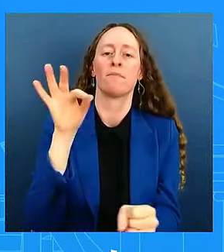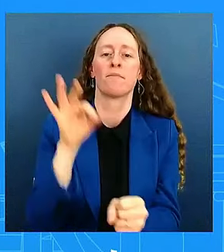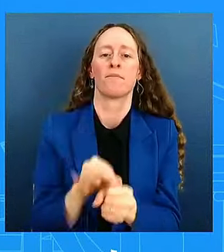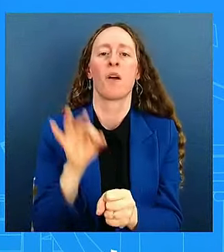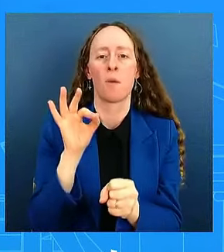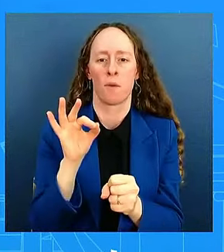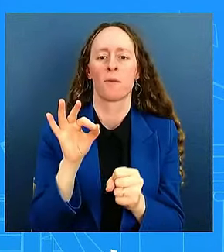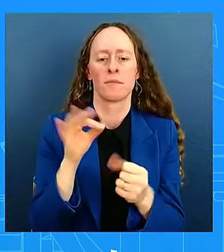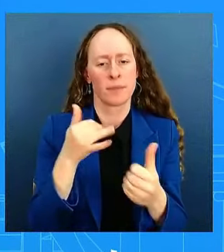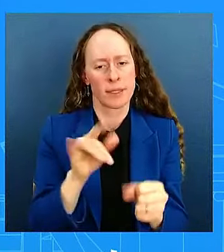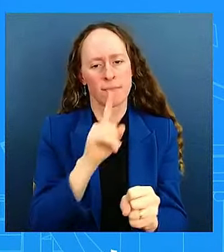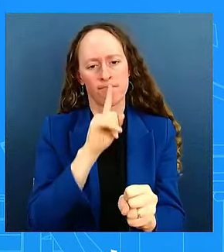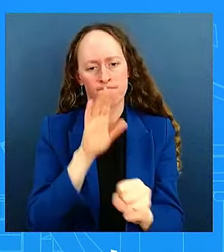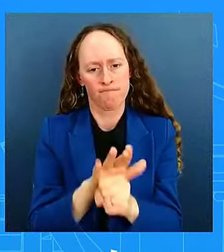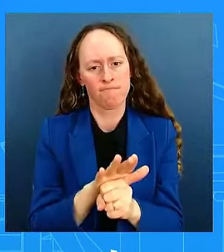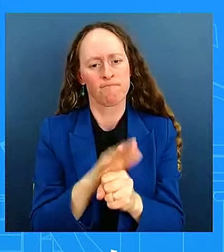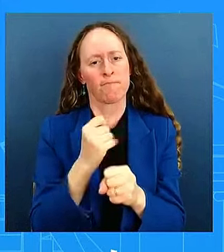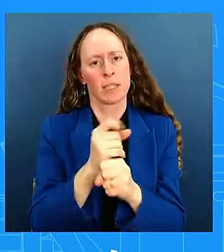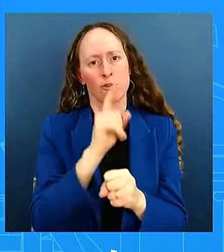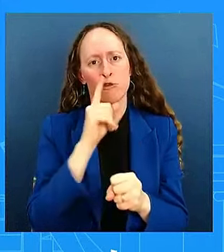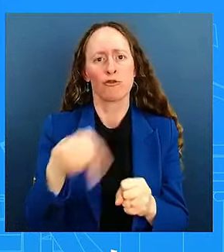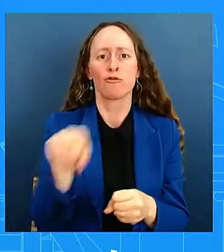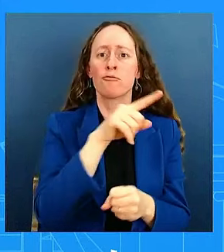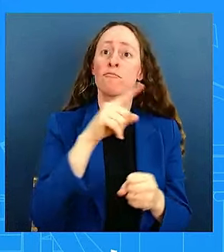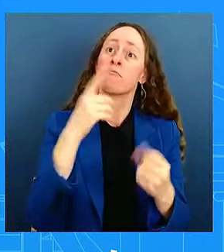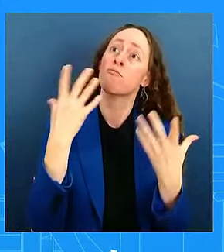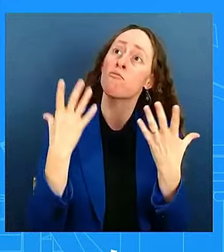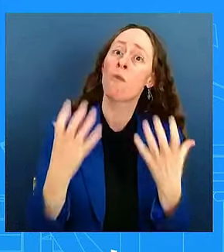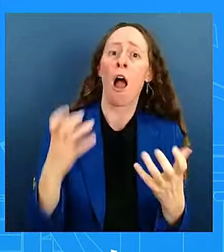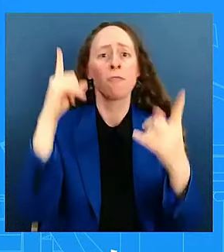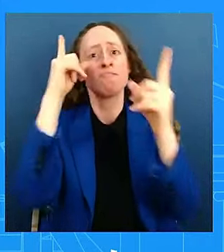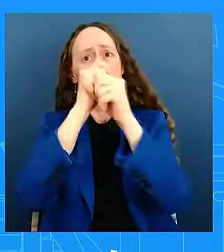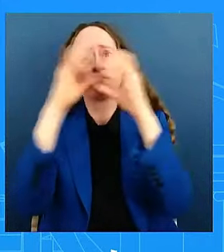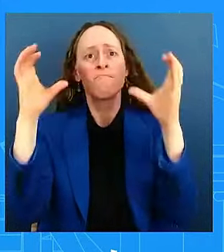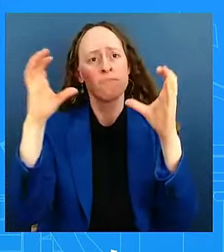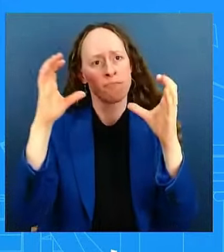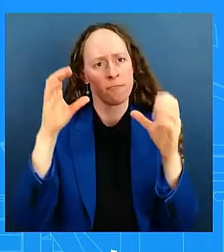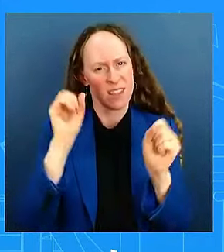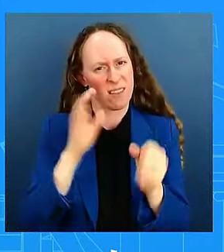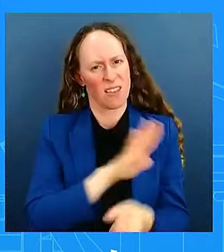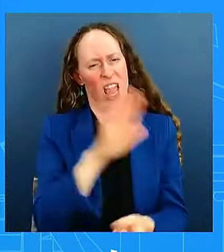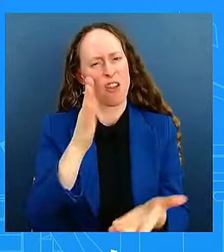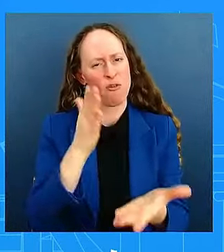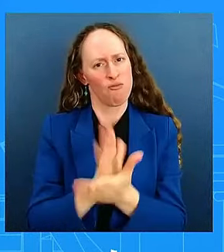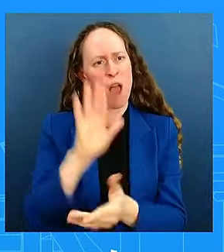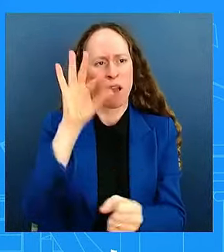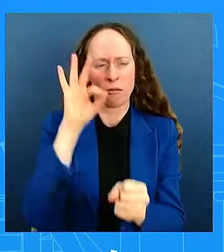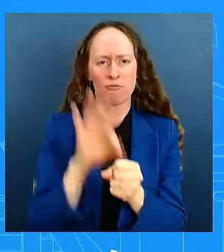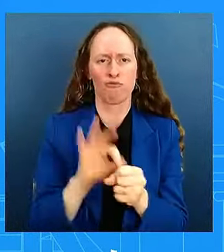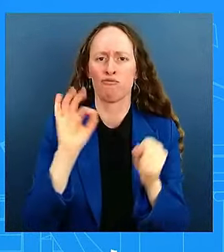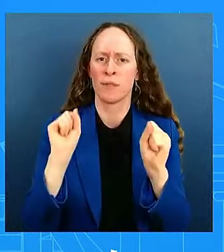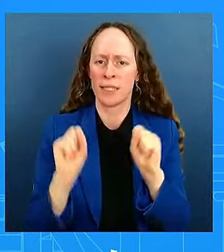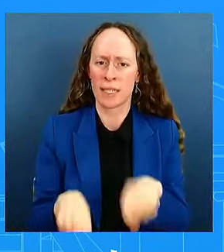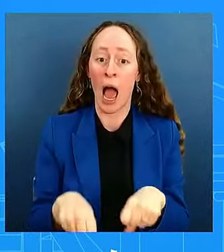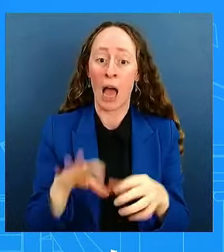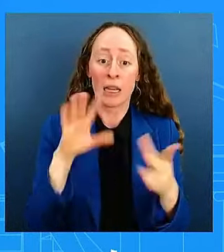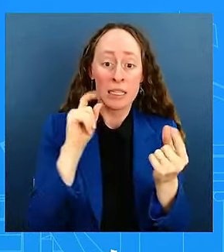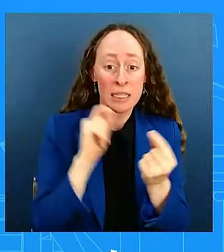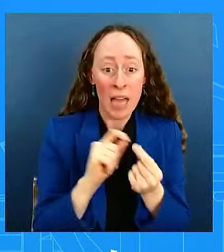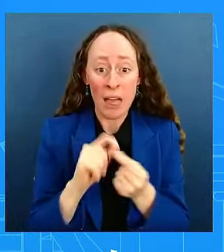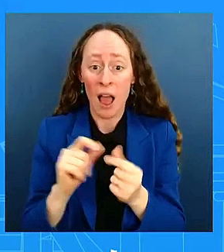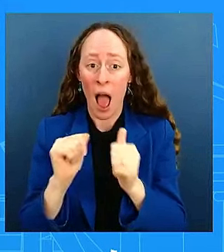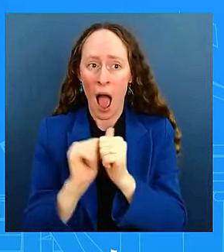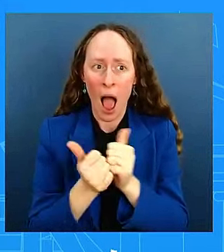voices are heard. Uh, and so, uh, any specifics on where the infrastructure is and what that looks like, certainly I would have to refer you to,